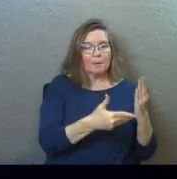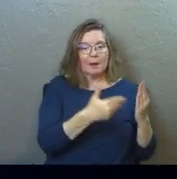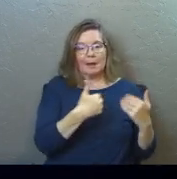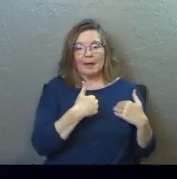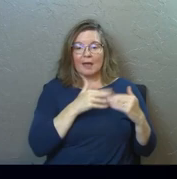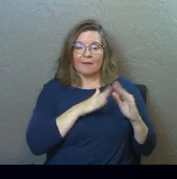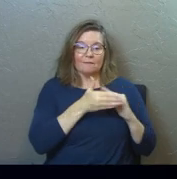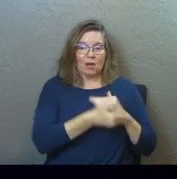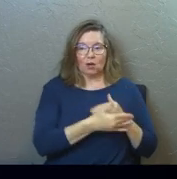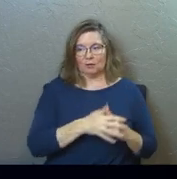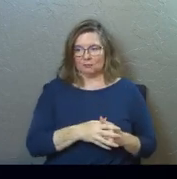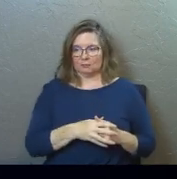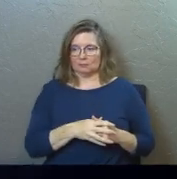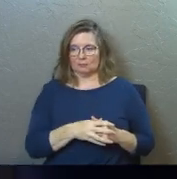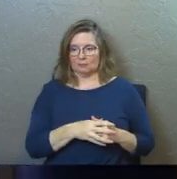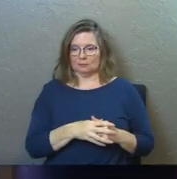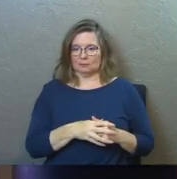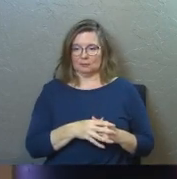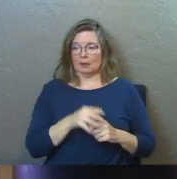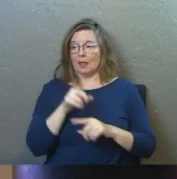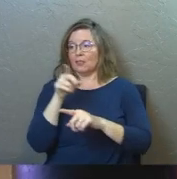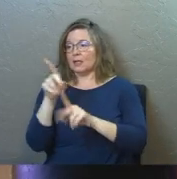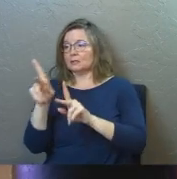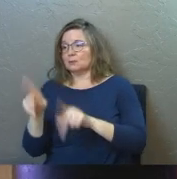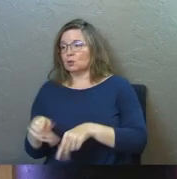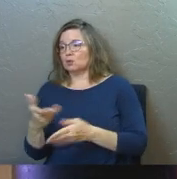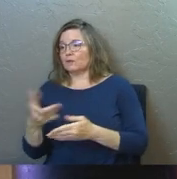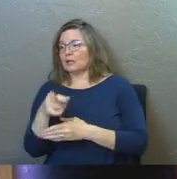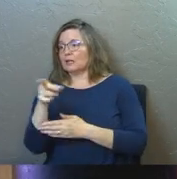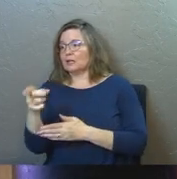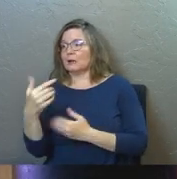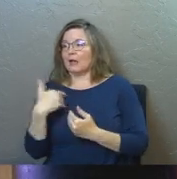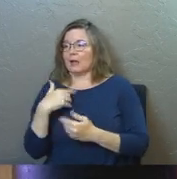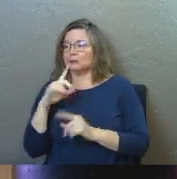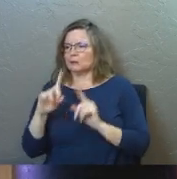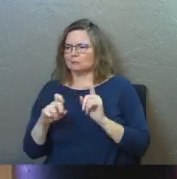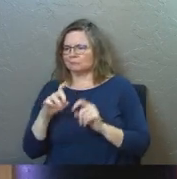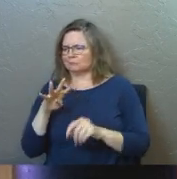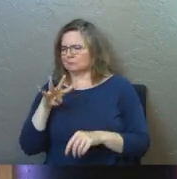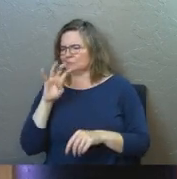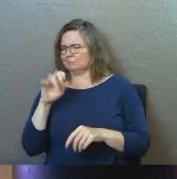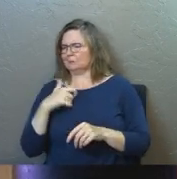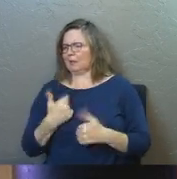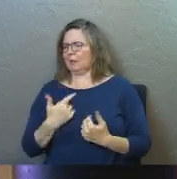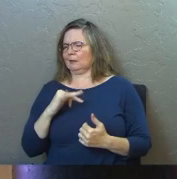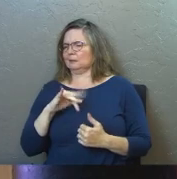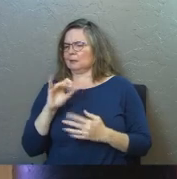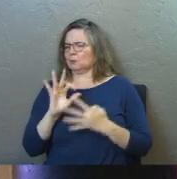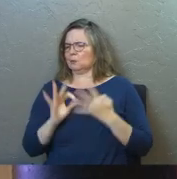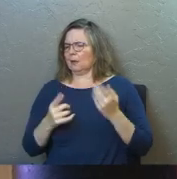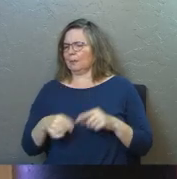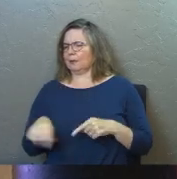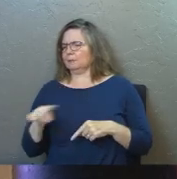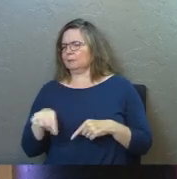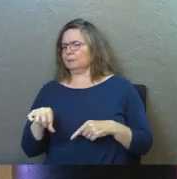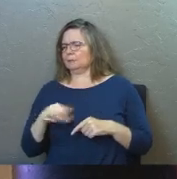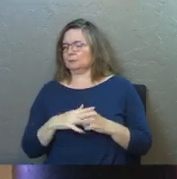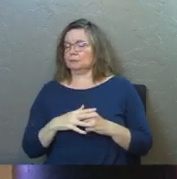probably having an affair, and this person over here had some questionable lifestyle choices going on,